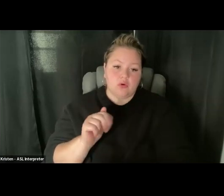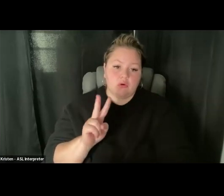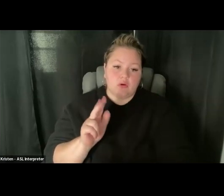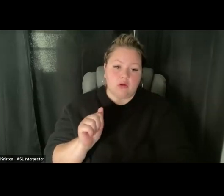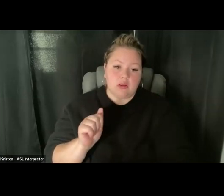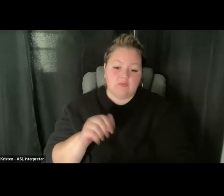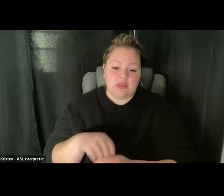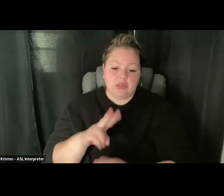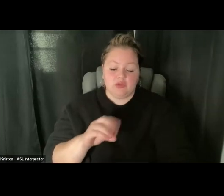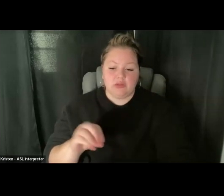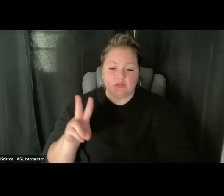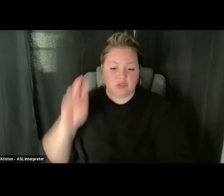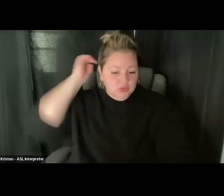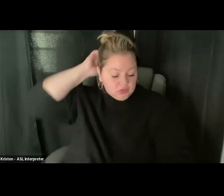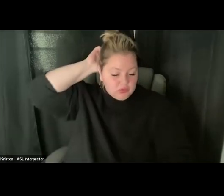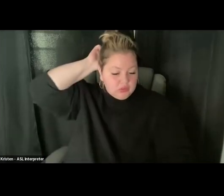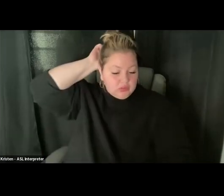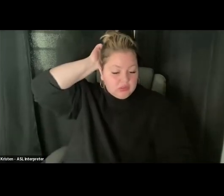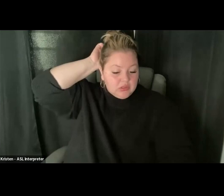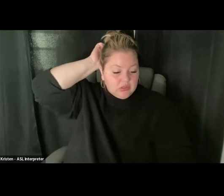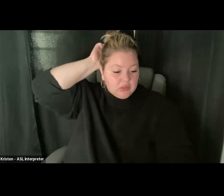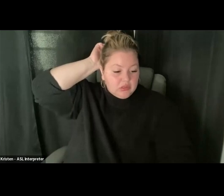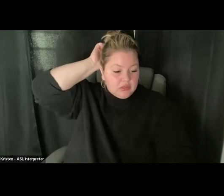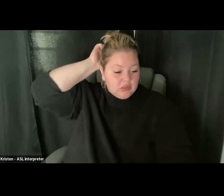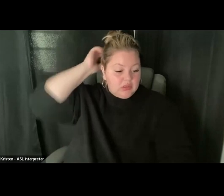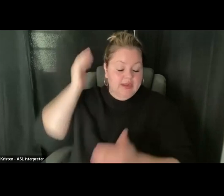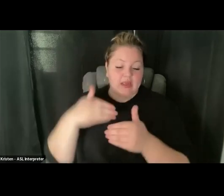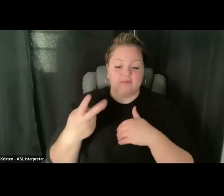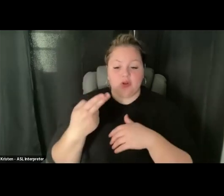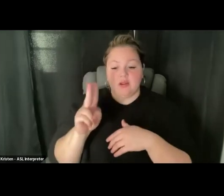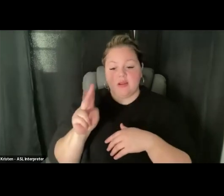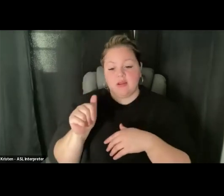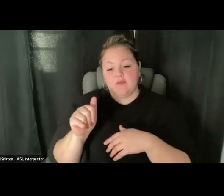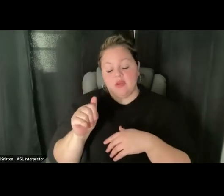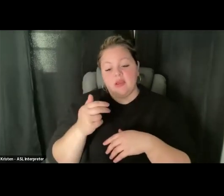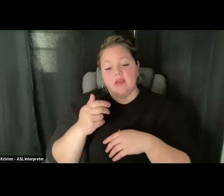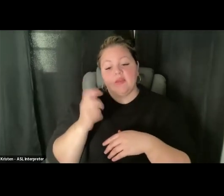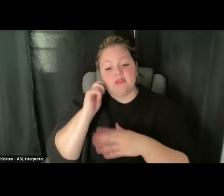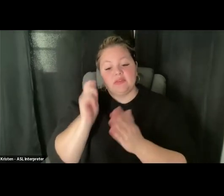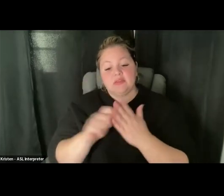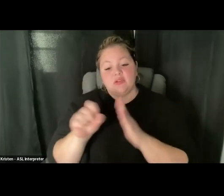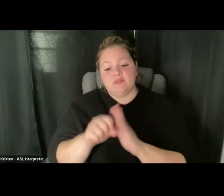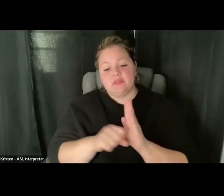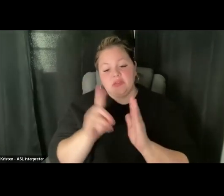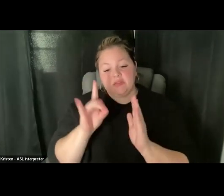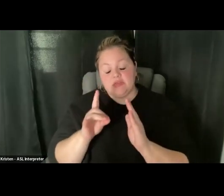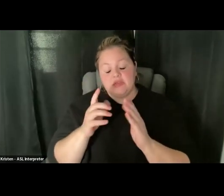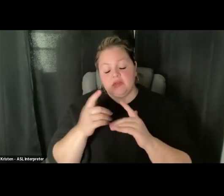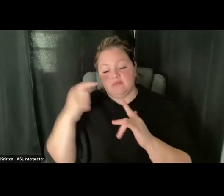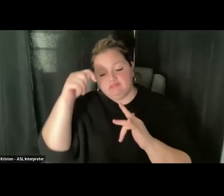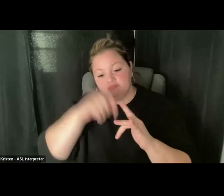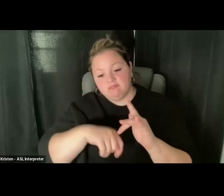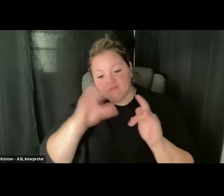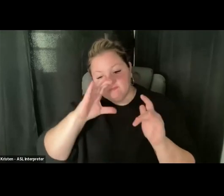The Secretary of State's office did a very intense look and search for the proper accessible